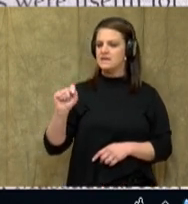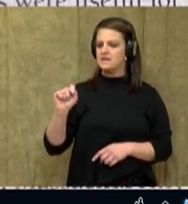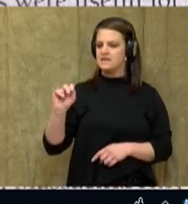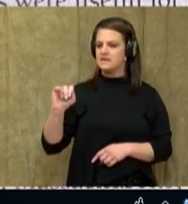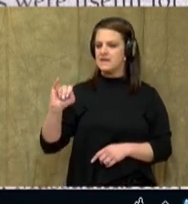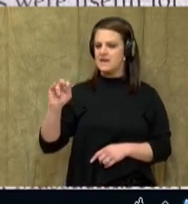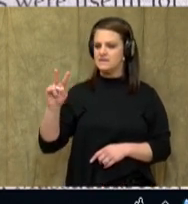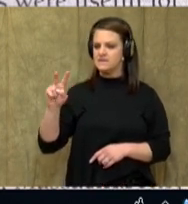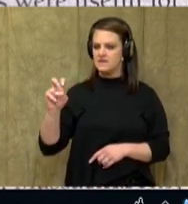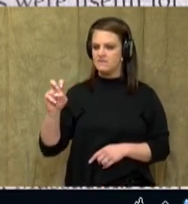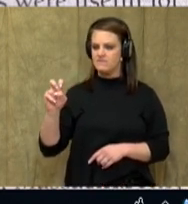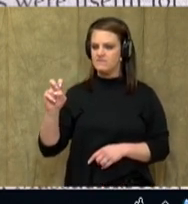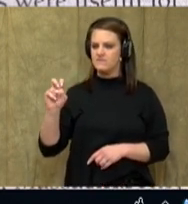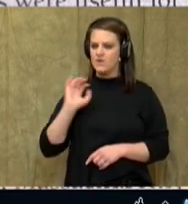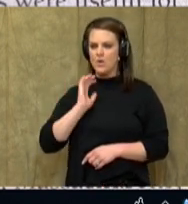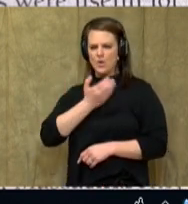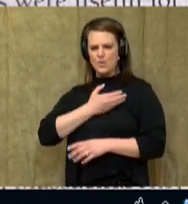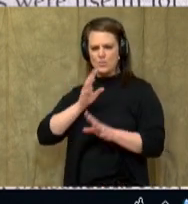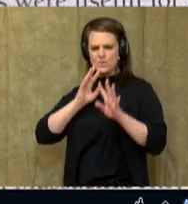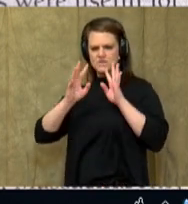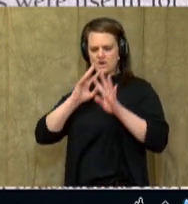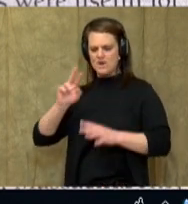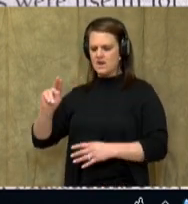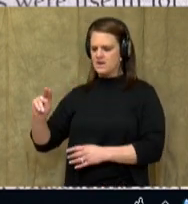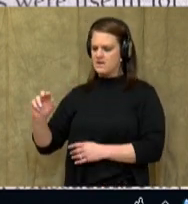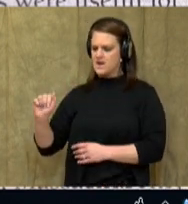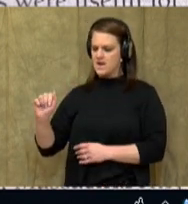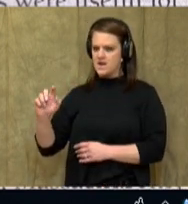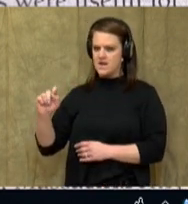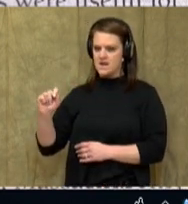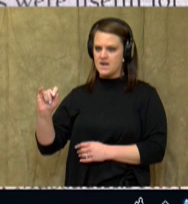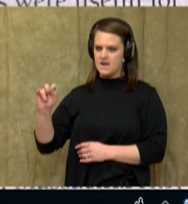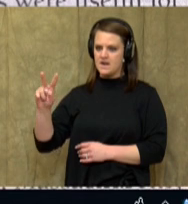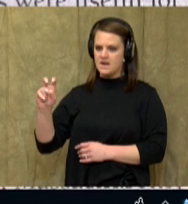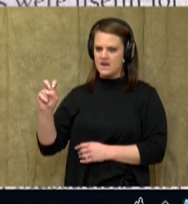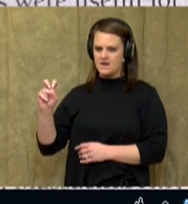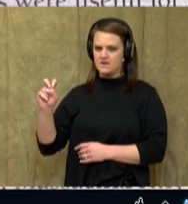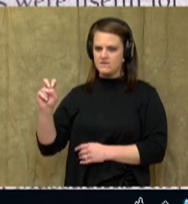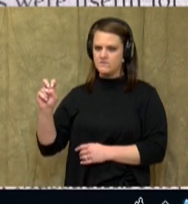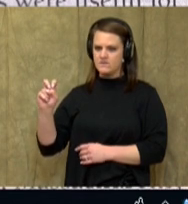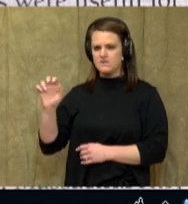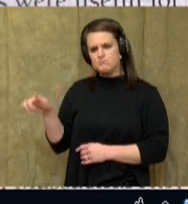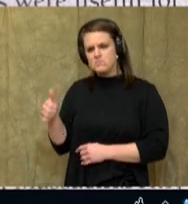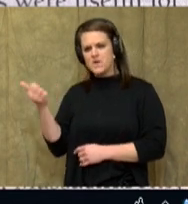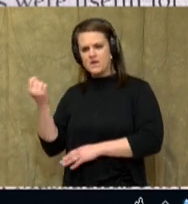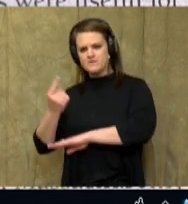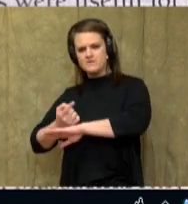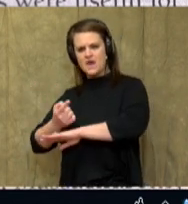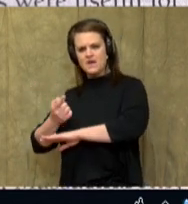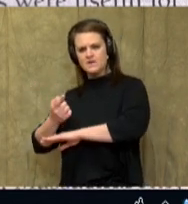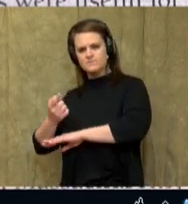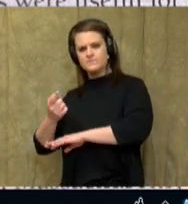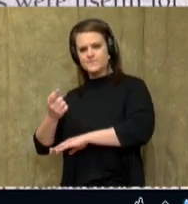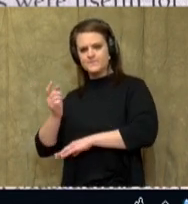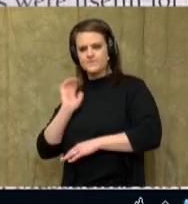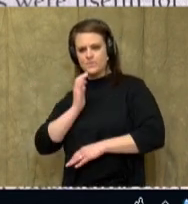Wow. We just talked about that word native just the other day. And we talked about